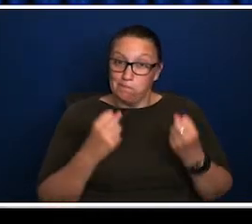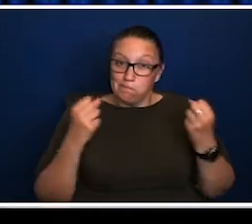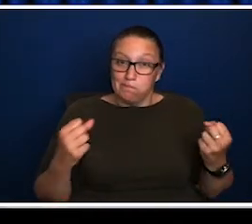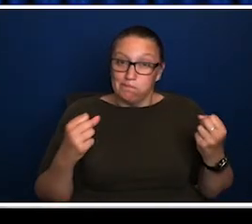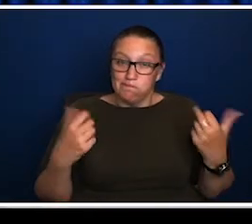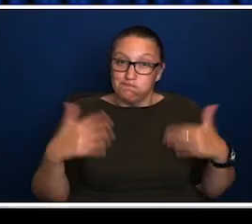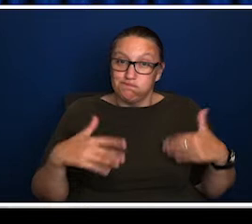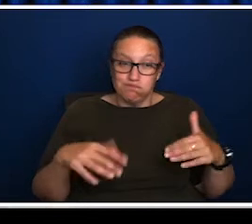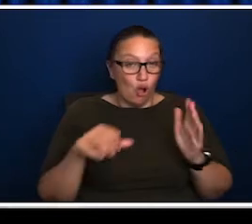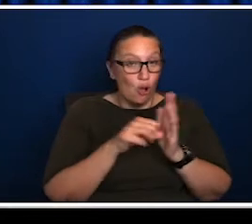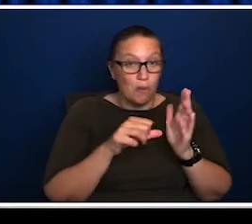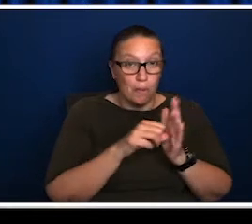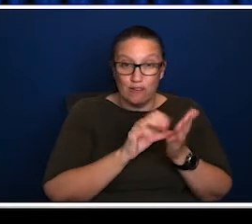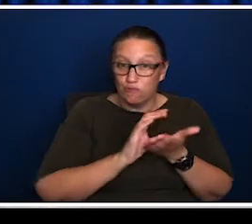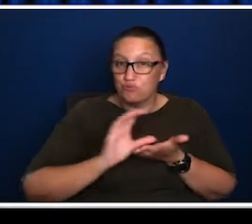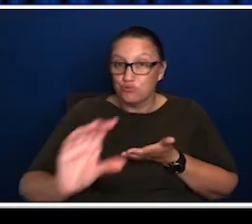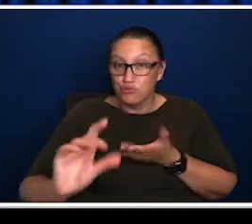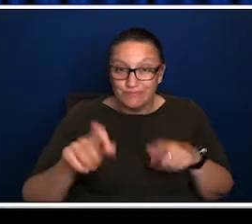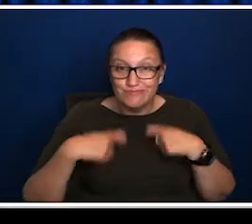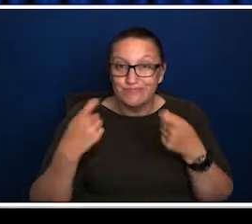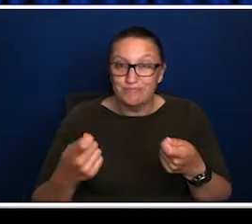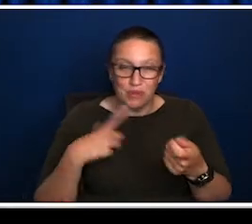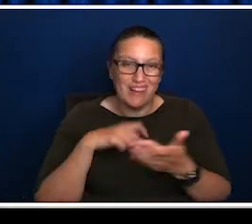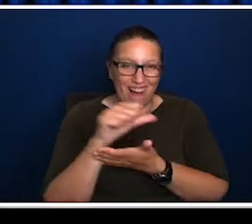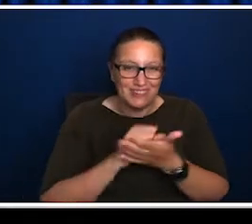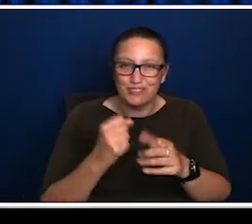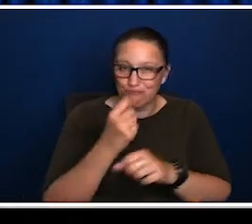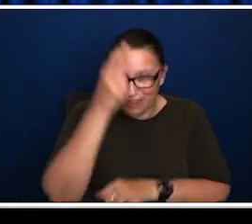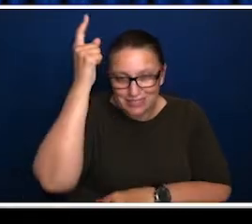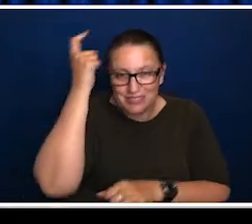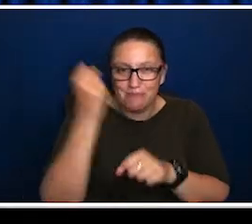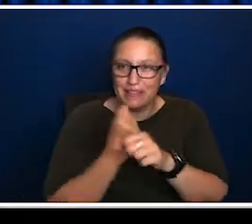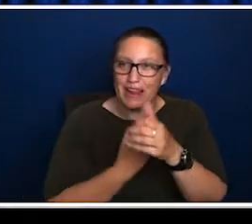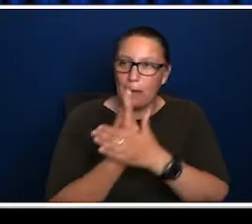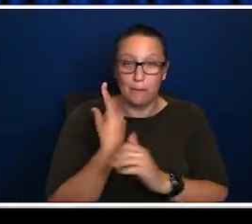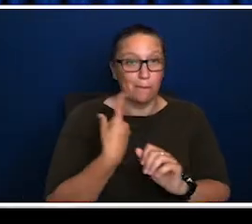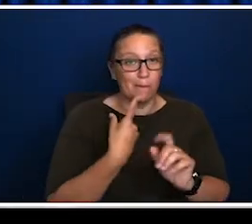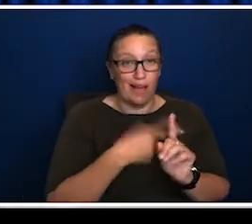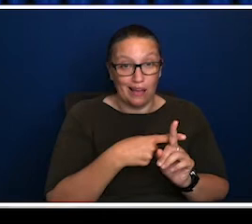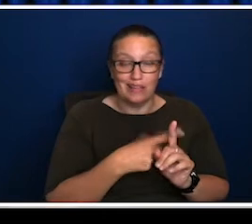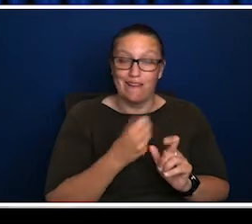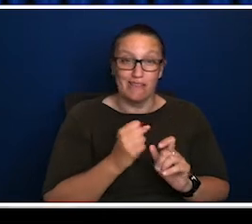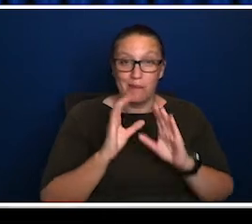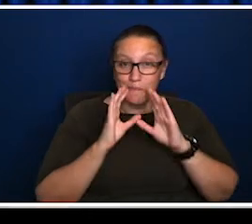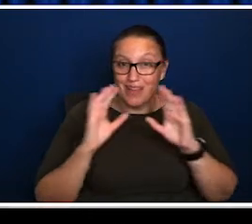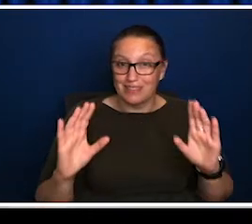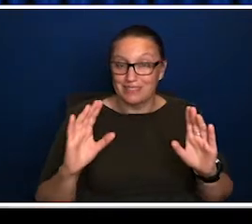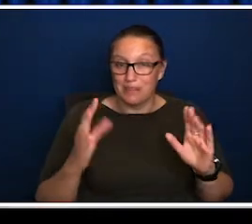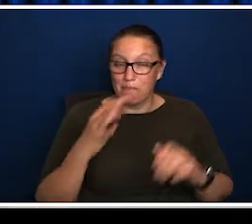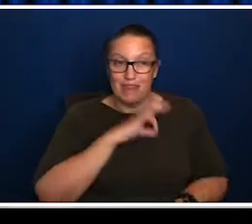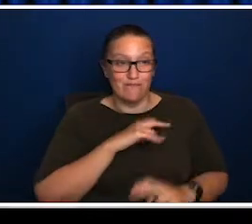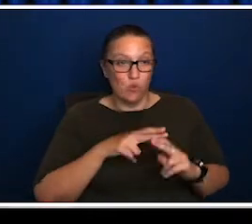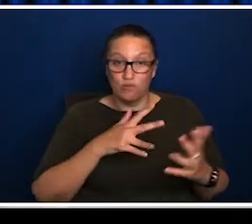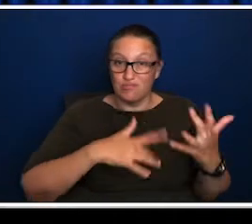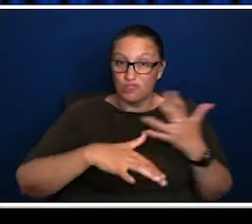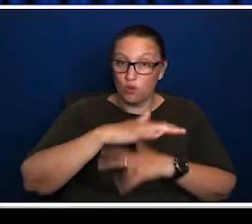And that's where its great power lies. So you get that enormous economic contribution, which arts and creativity absolutely drive. And then you get